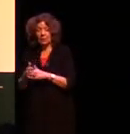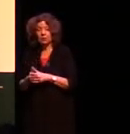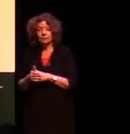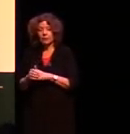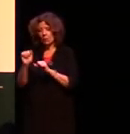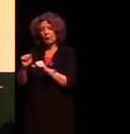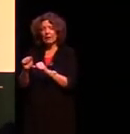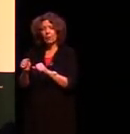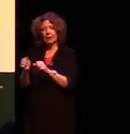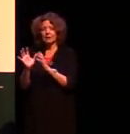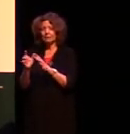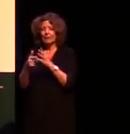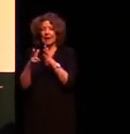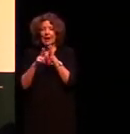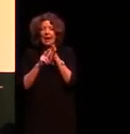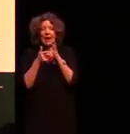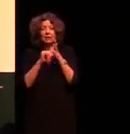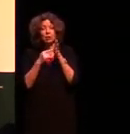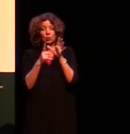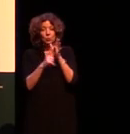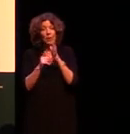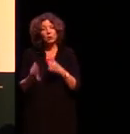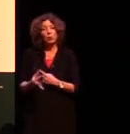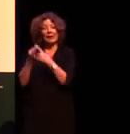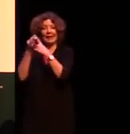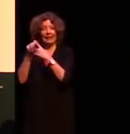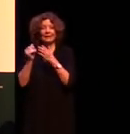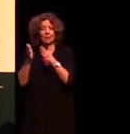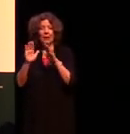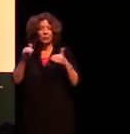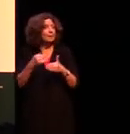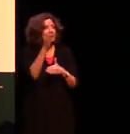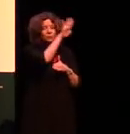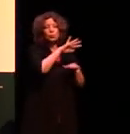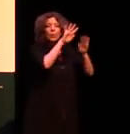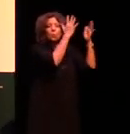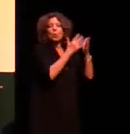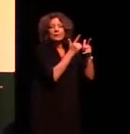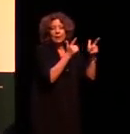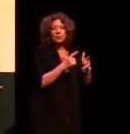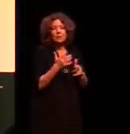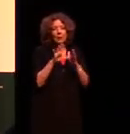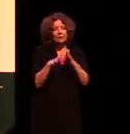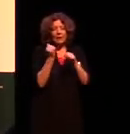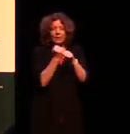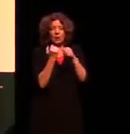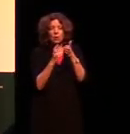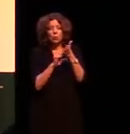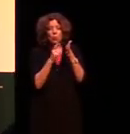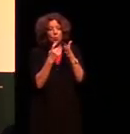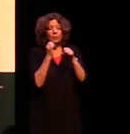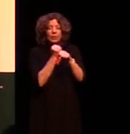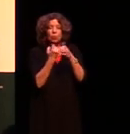quite unusual and perhaps unique amongst the world's languages in having grammatical categories that express